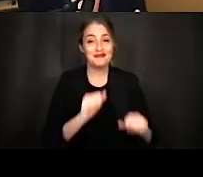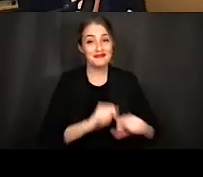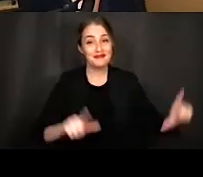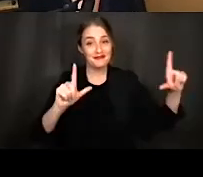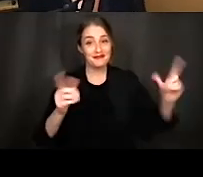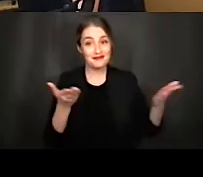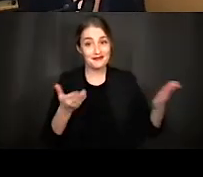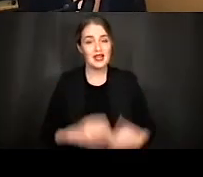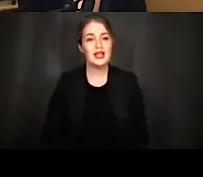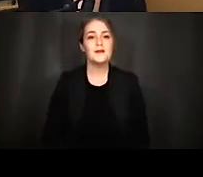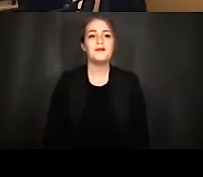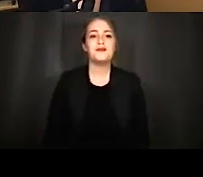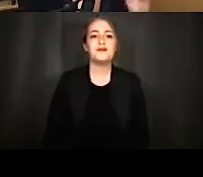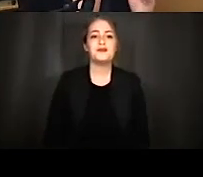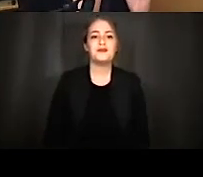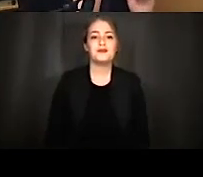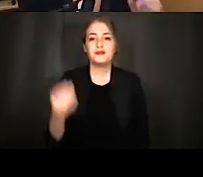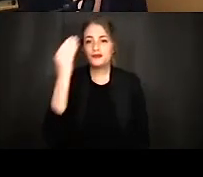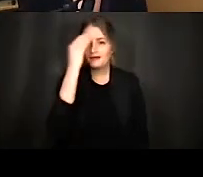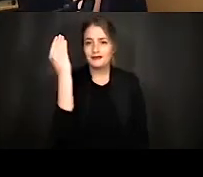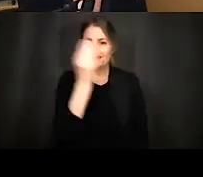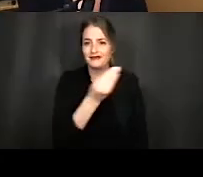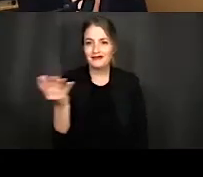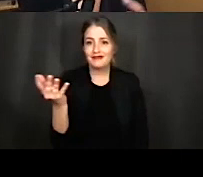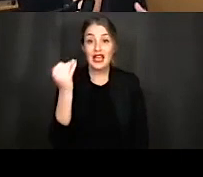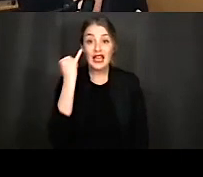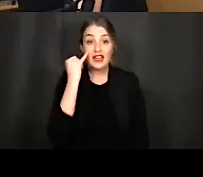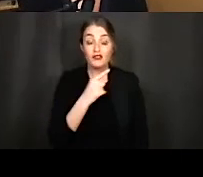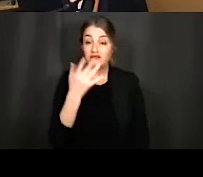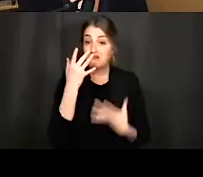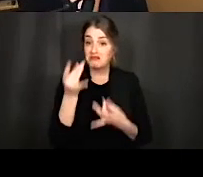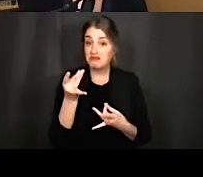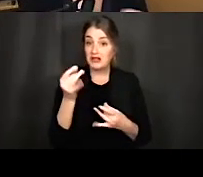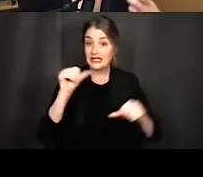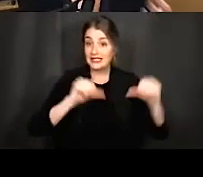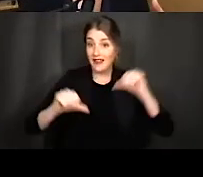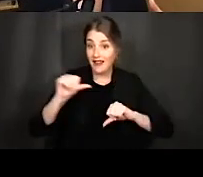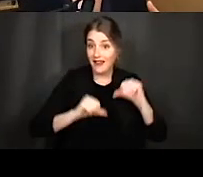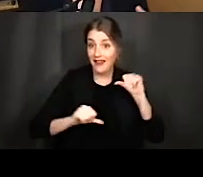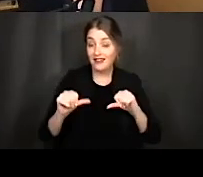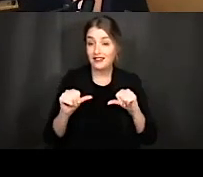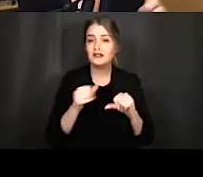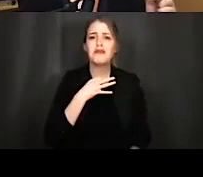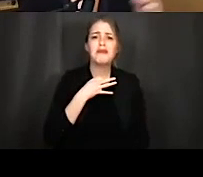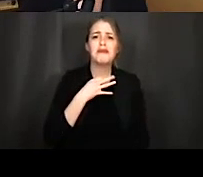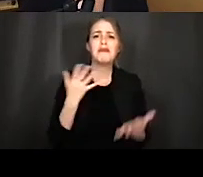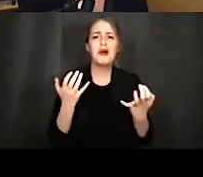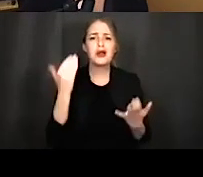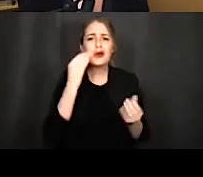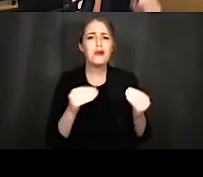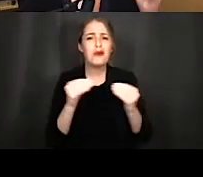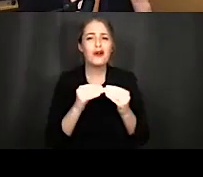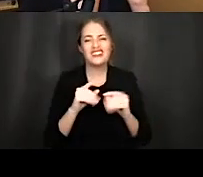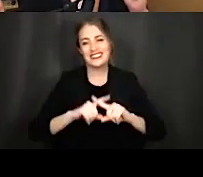and just to let you know um if you are interested in science and want to know more things this is a completely different